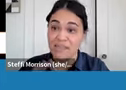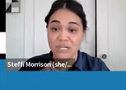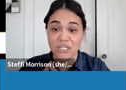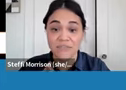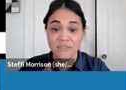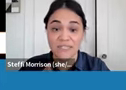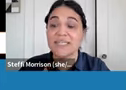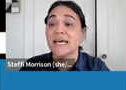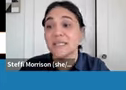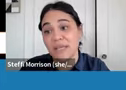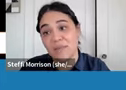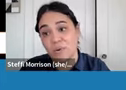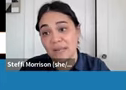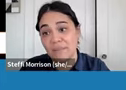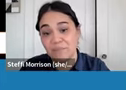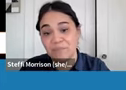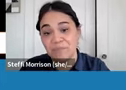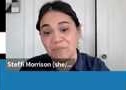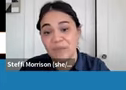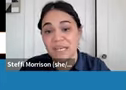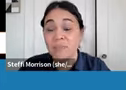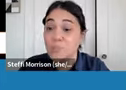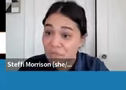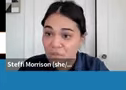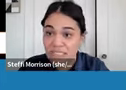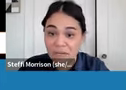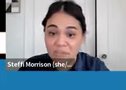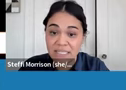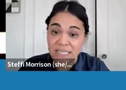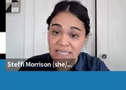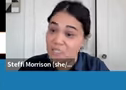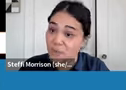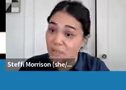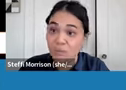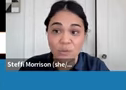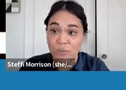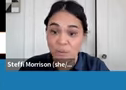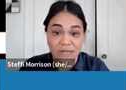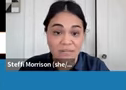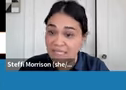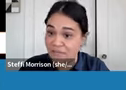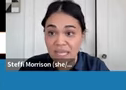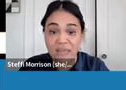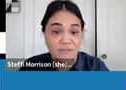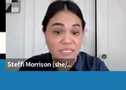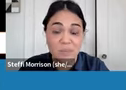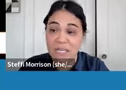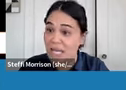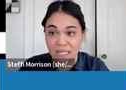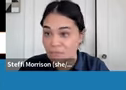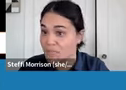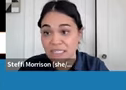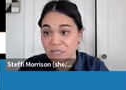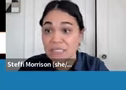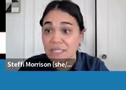those making that shift intend to make it permanent. Moving towards equity in this realm will require significant investment